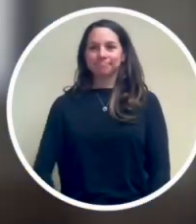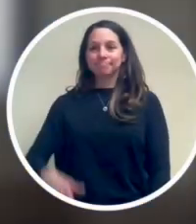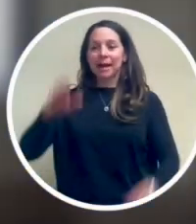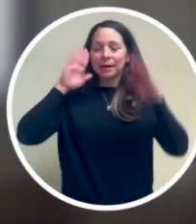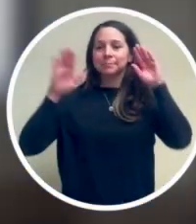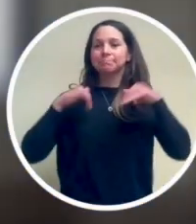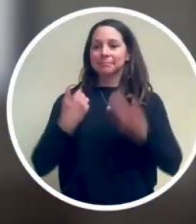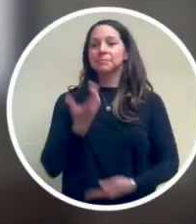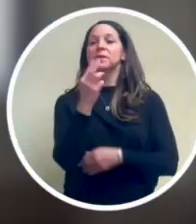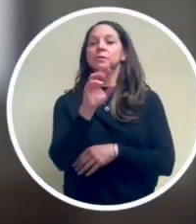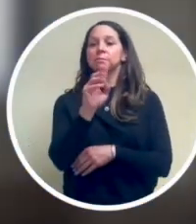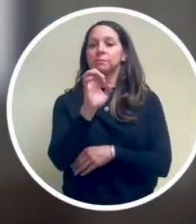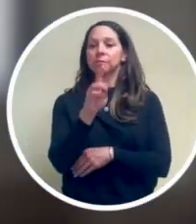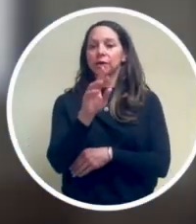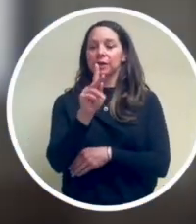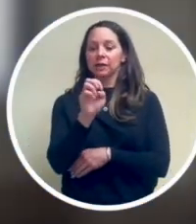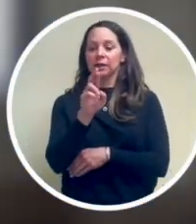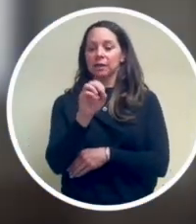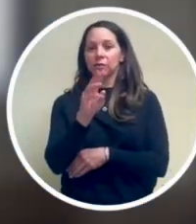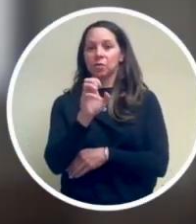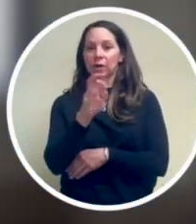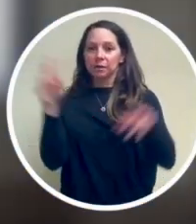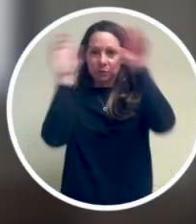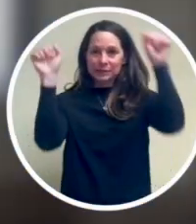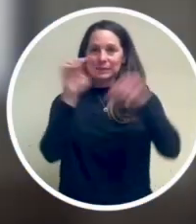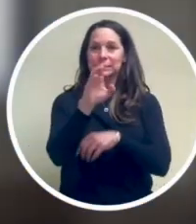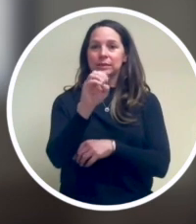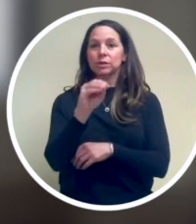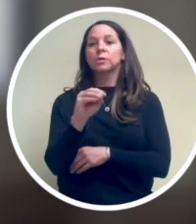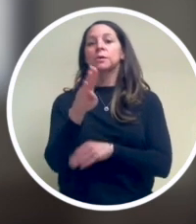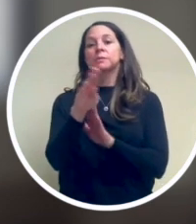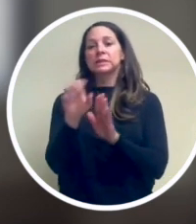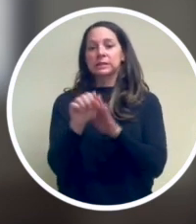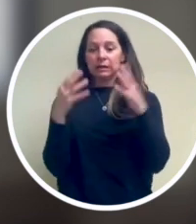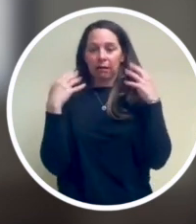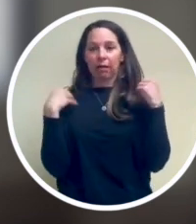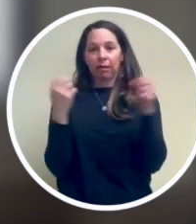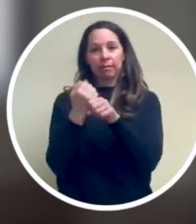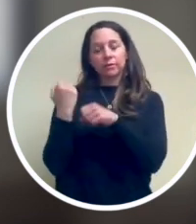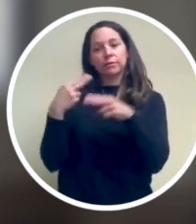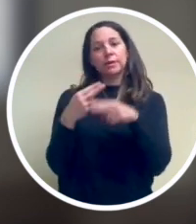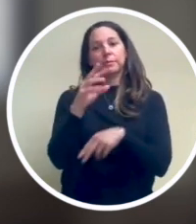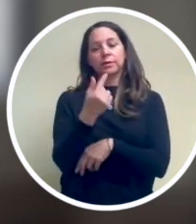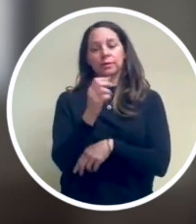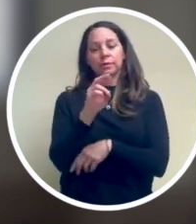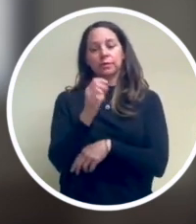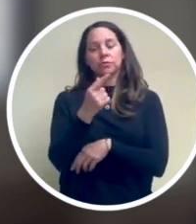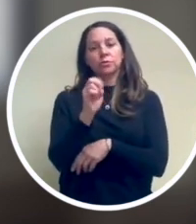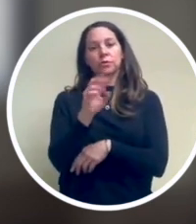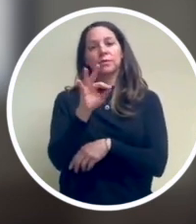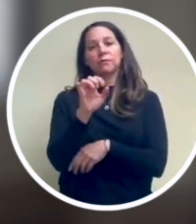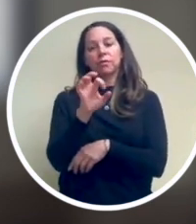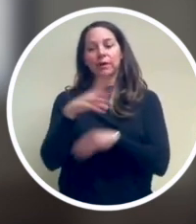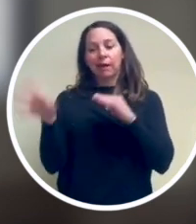Hi, I'm Dr. Mark Kerouac, President and CEO of Baystate Health. Last year, the name of George Floyd was added to an already